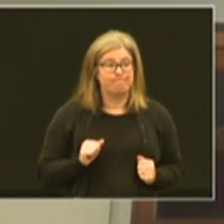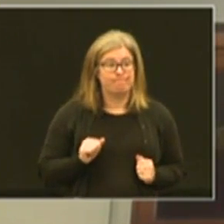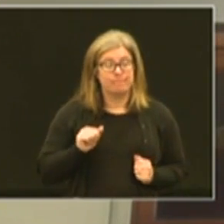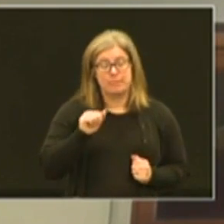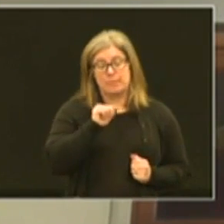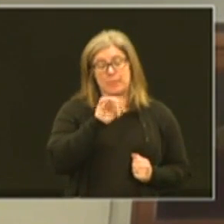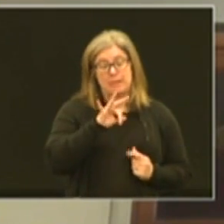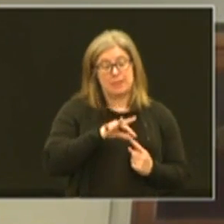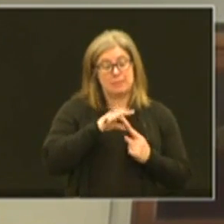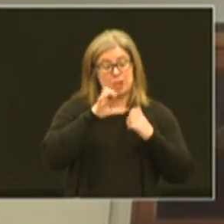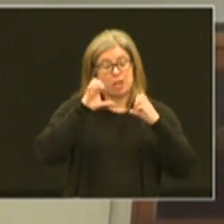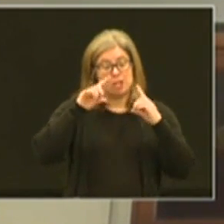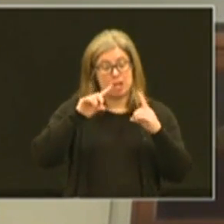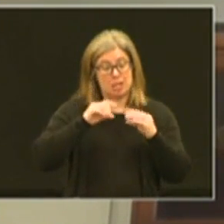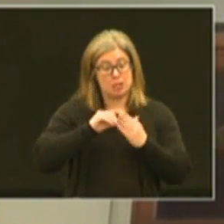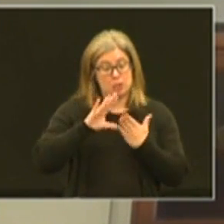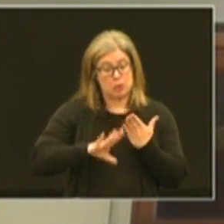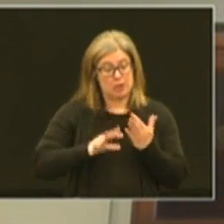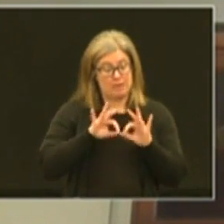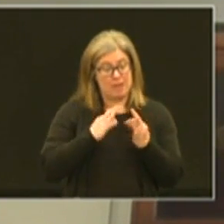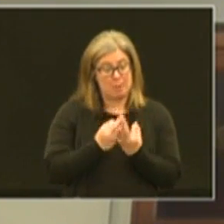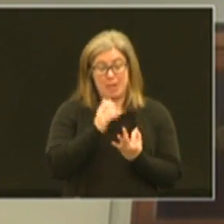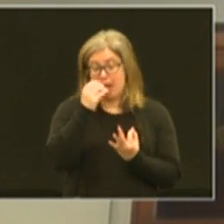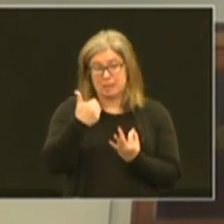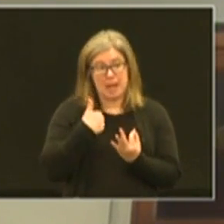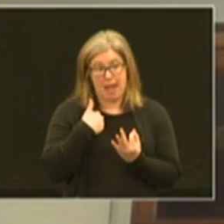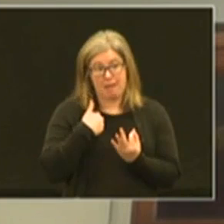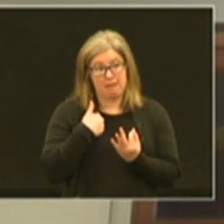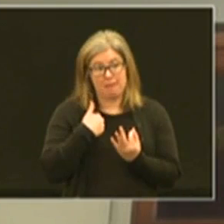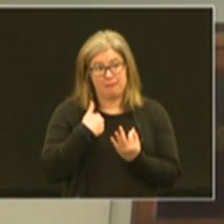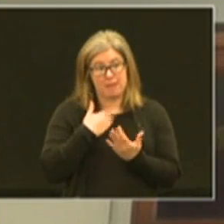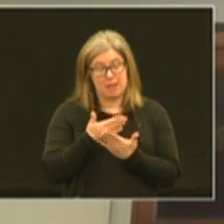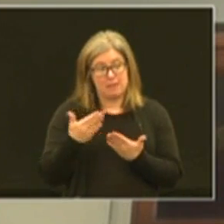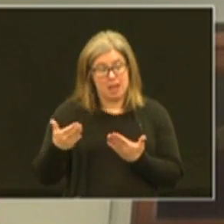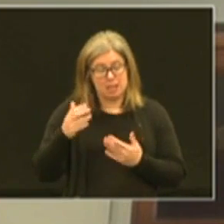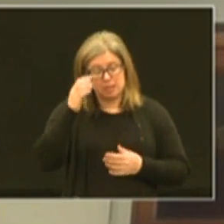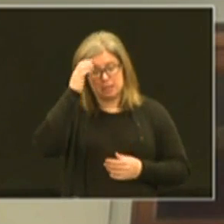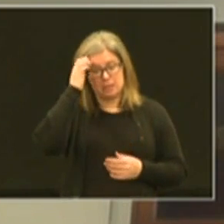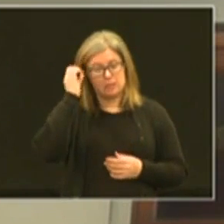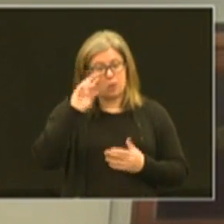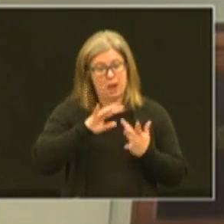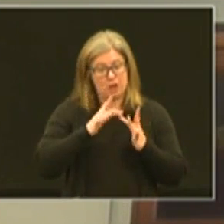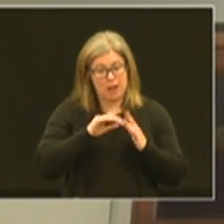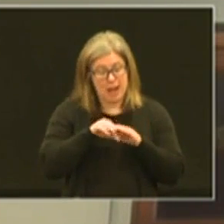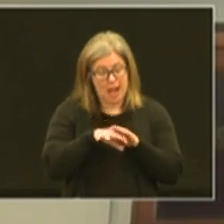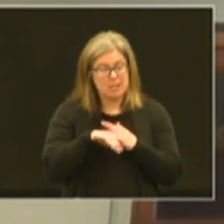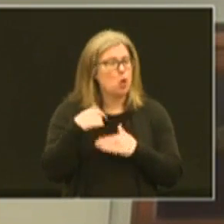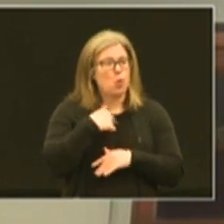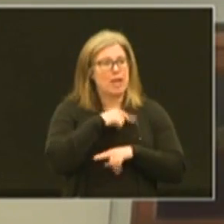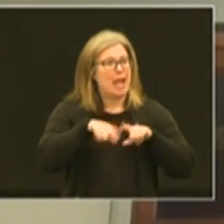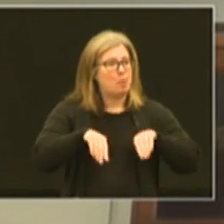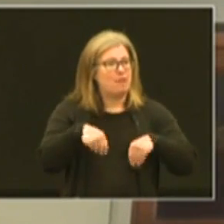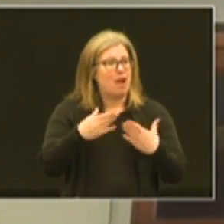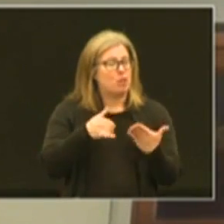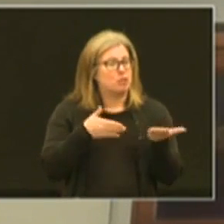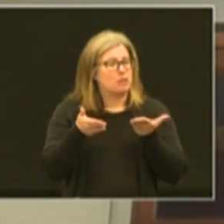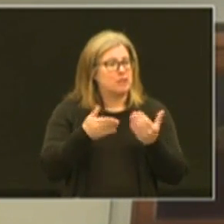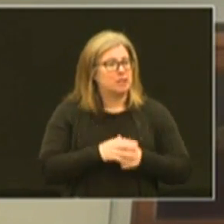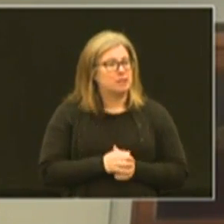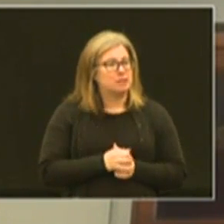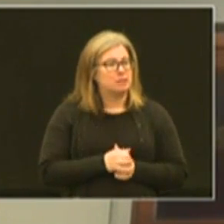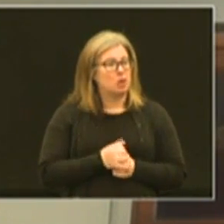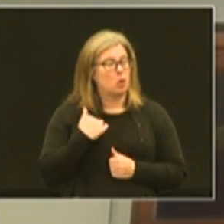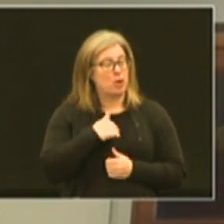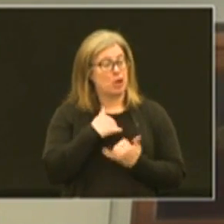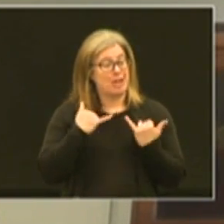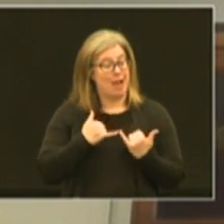a special education student and family doesn't have a device or internet access we can't provide those services so